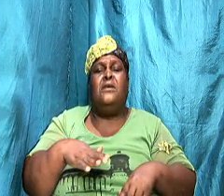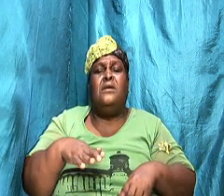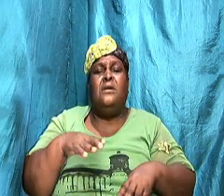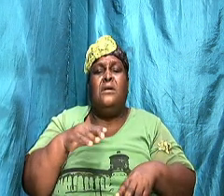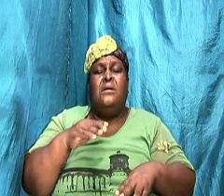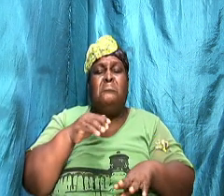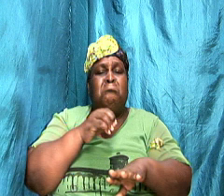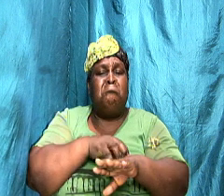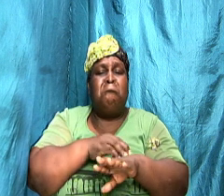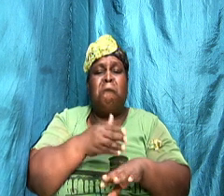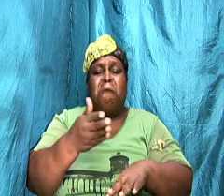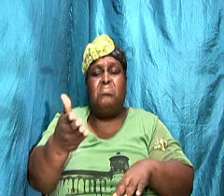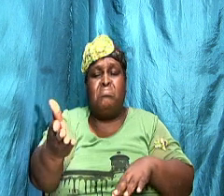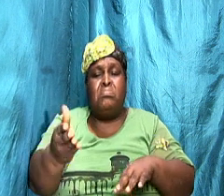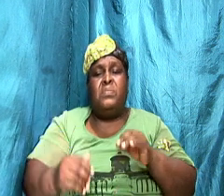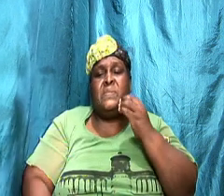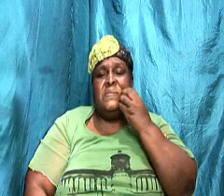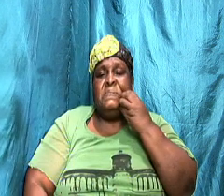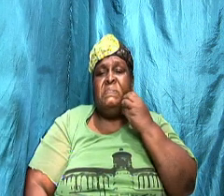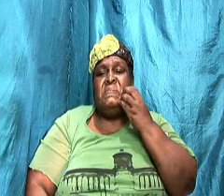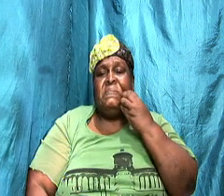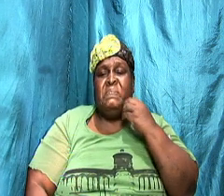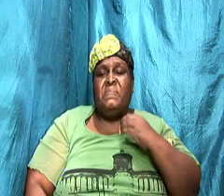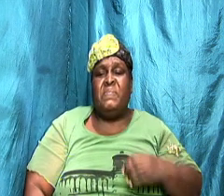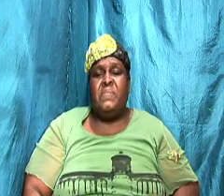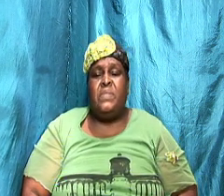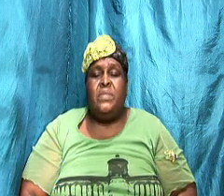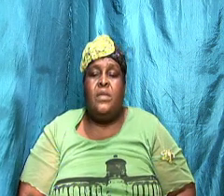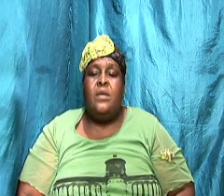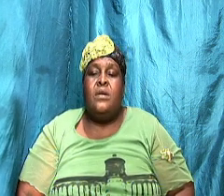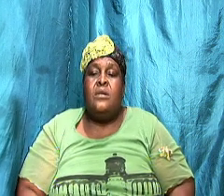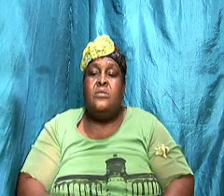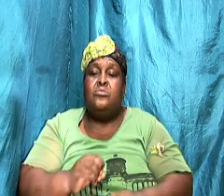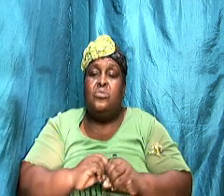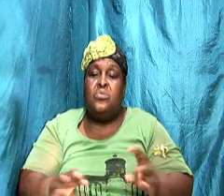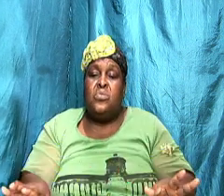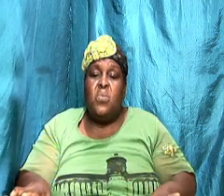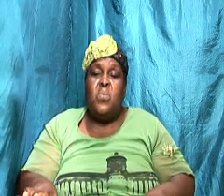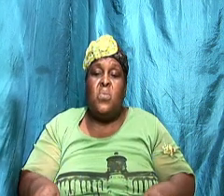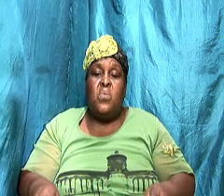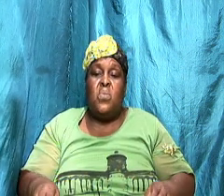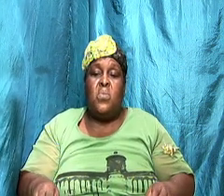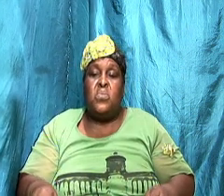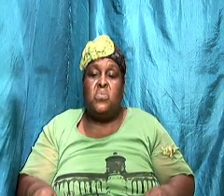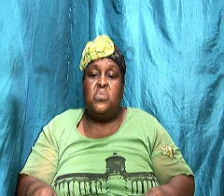that we need to know as we keep us calm as we can is don't speak over your partner.